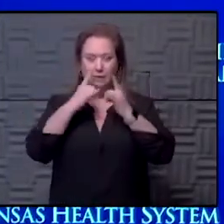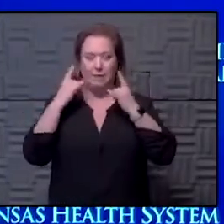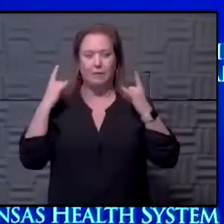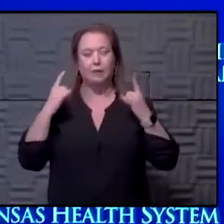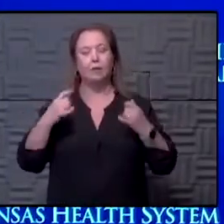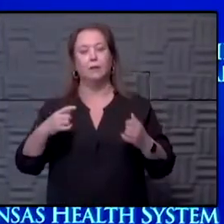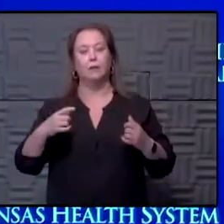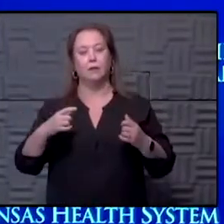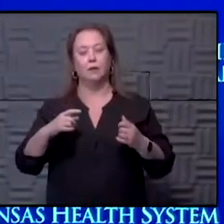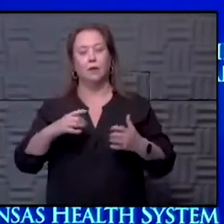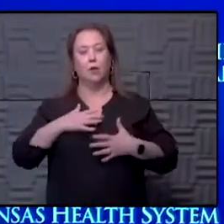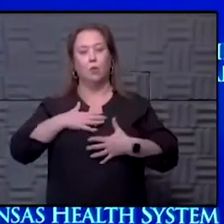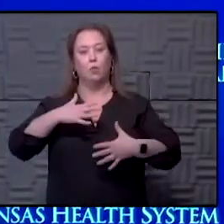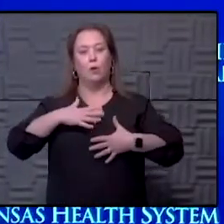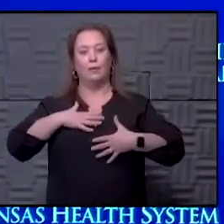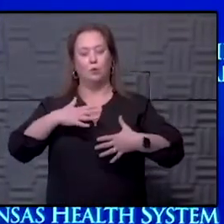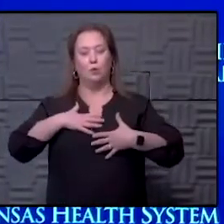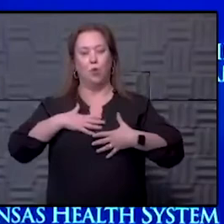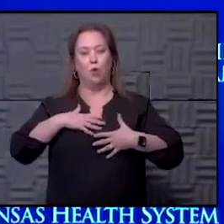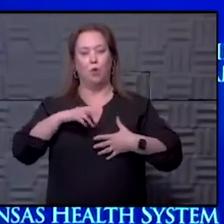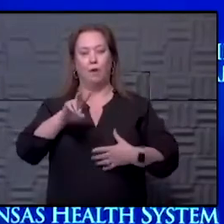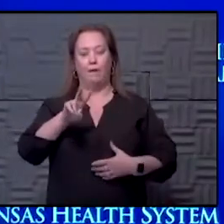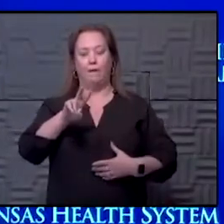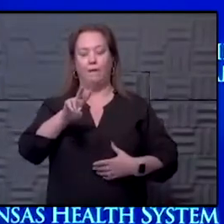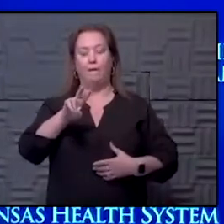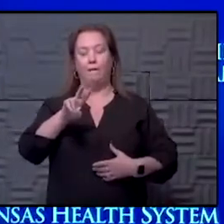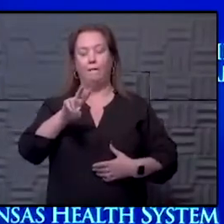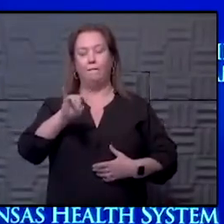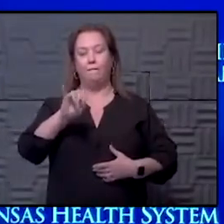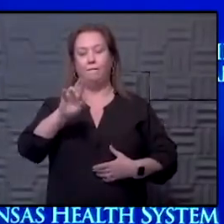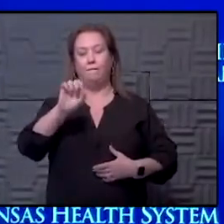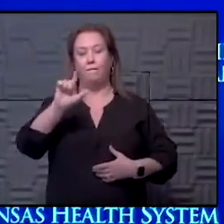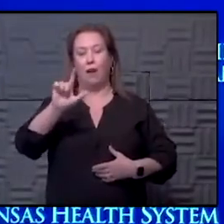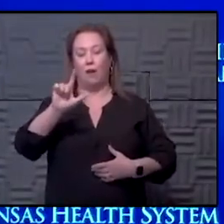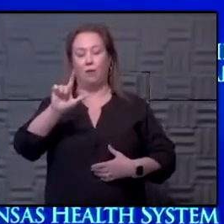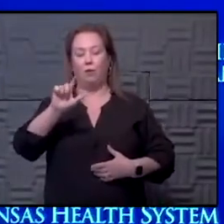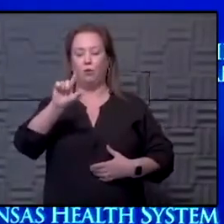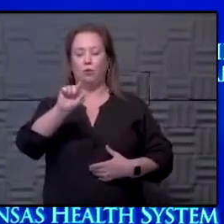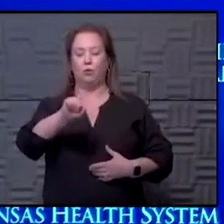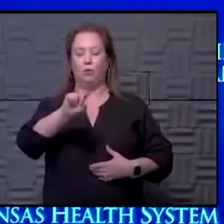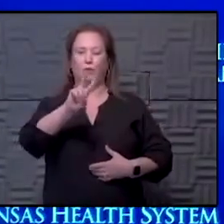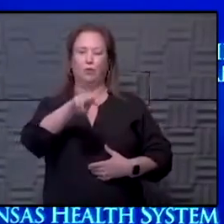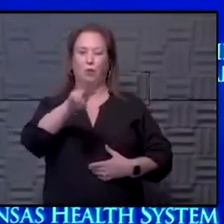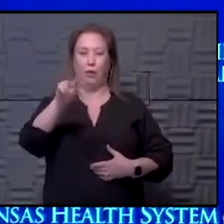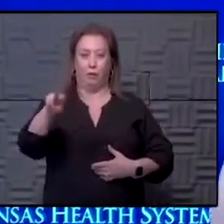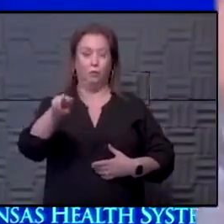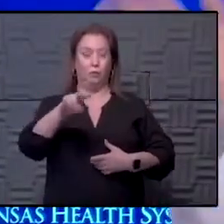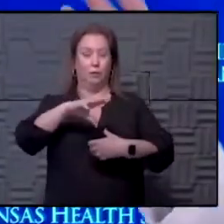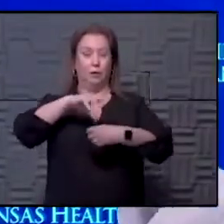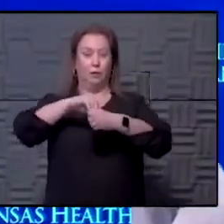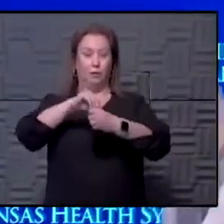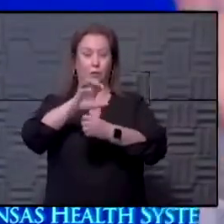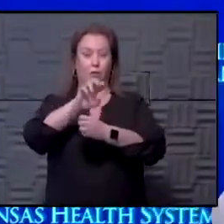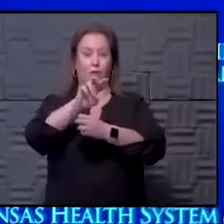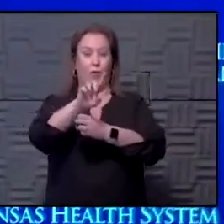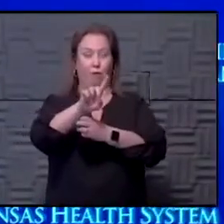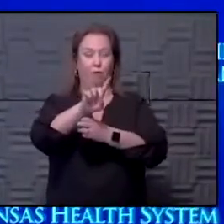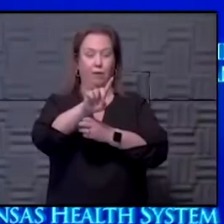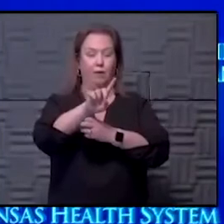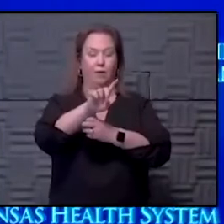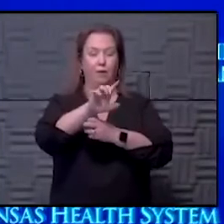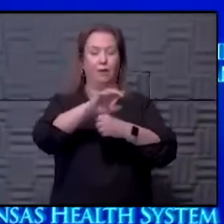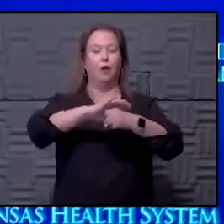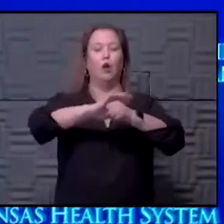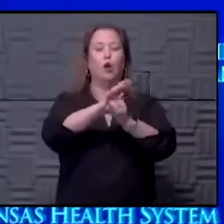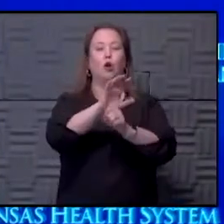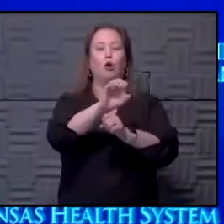We do these respiratory viral panels a lot in the hospital where there's a set of like 22 viruses we check for. It includes coronavirus, not SARS-CoV-2, but coronavirus in